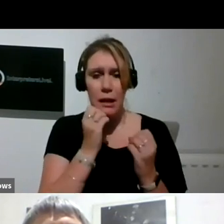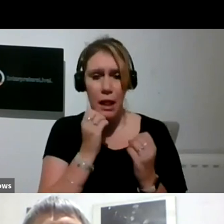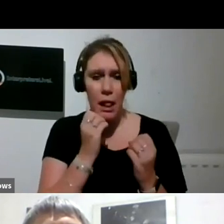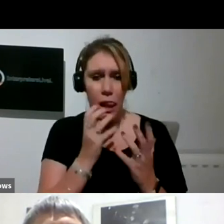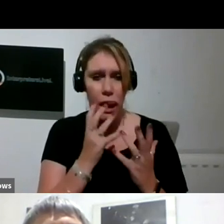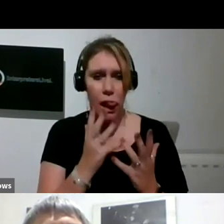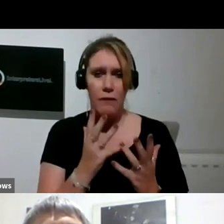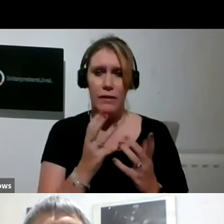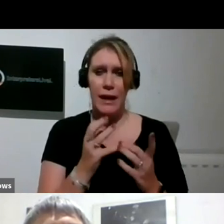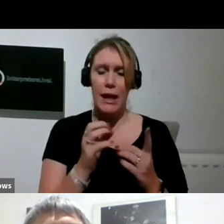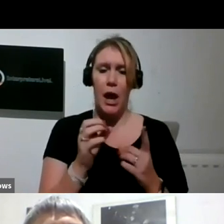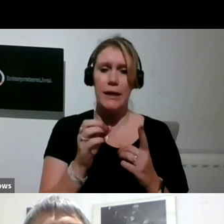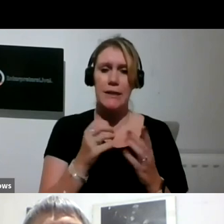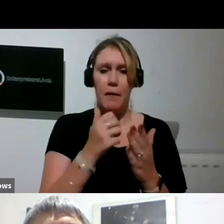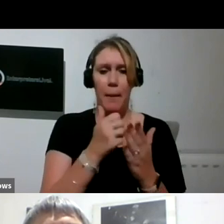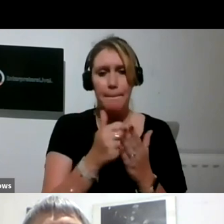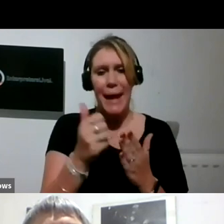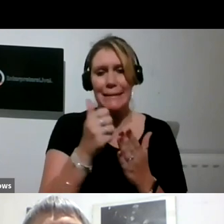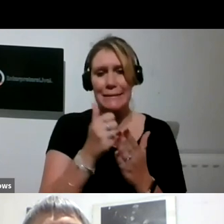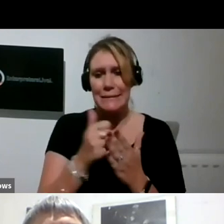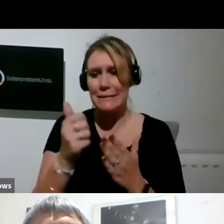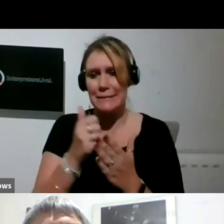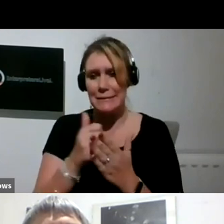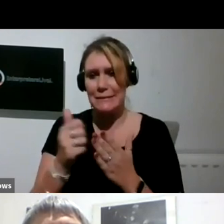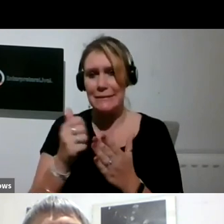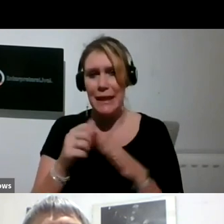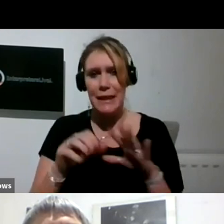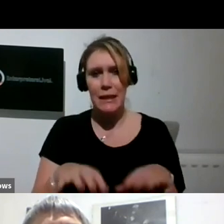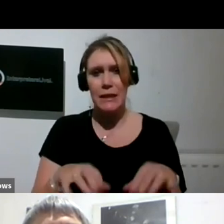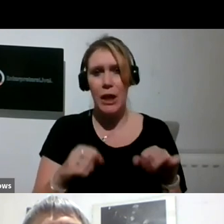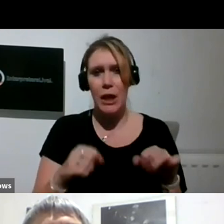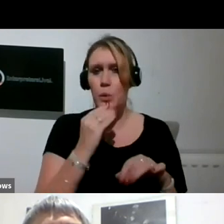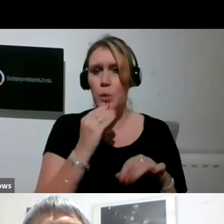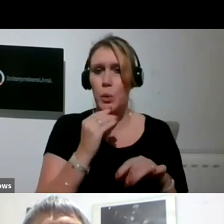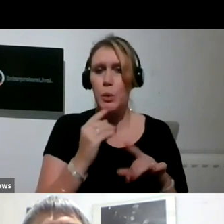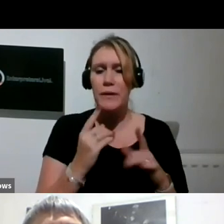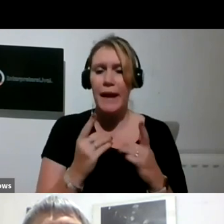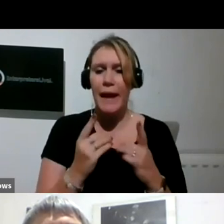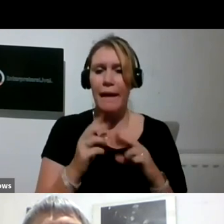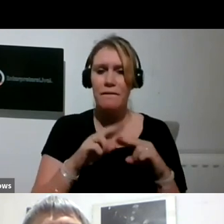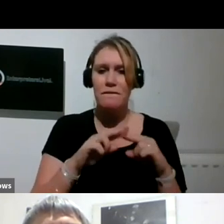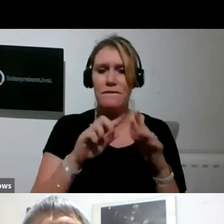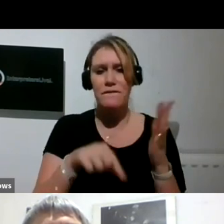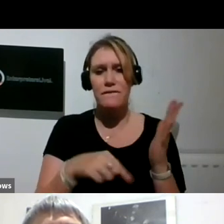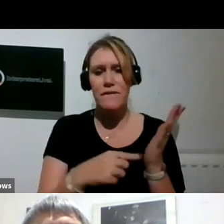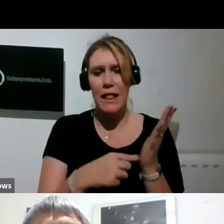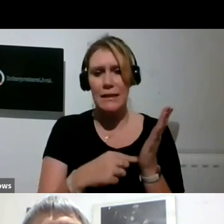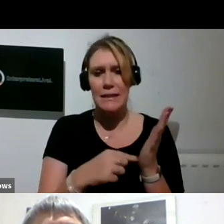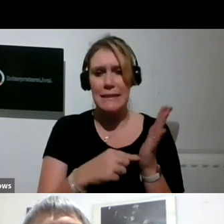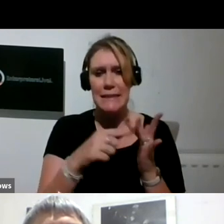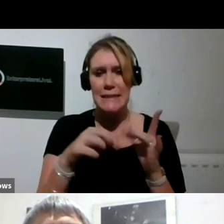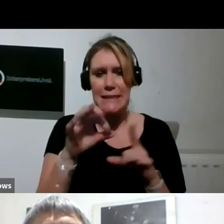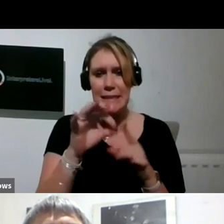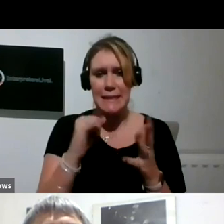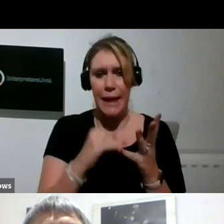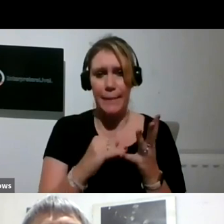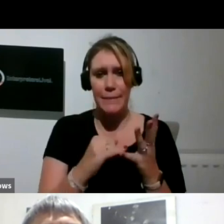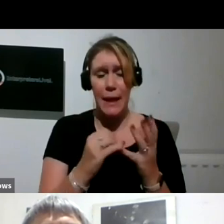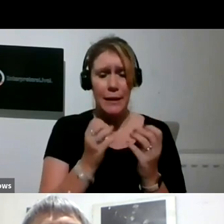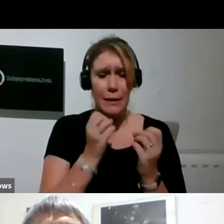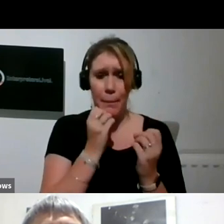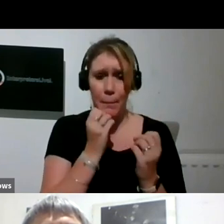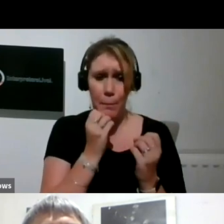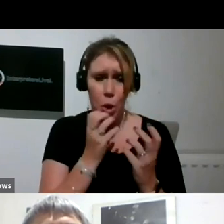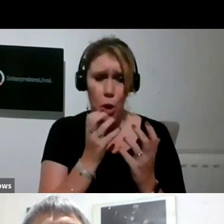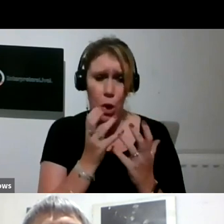he started using kitchen towel with felt tips. And he did, he's done some beautiful patterns. They're